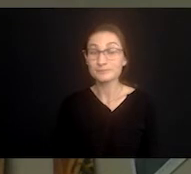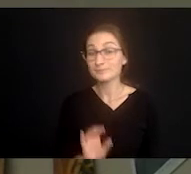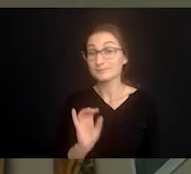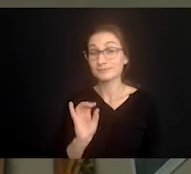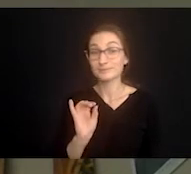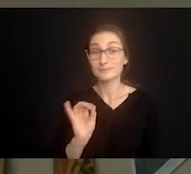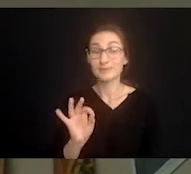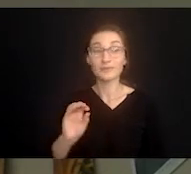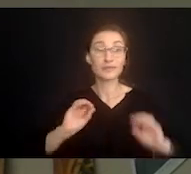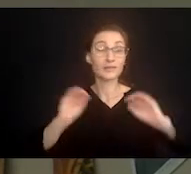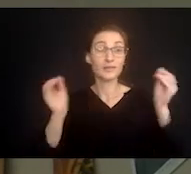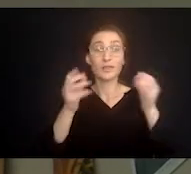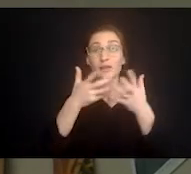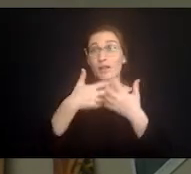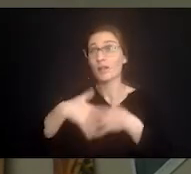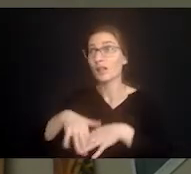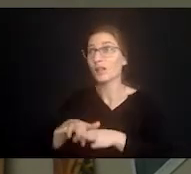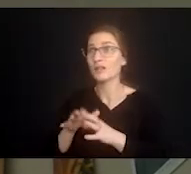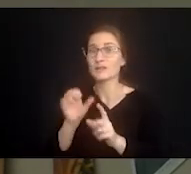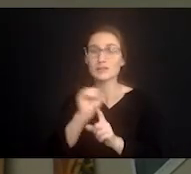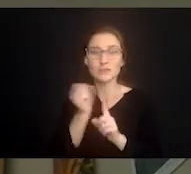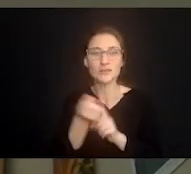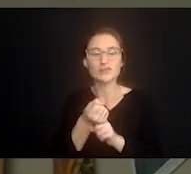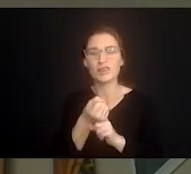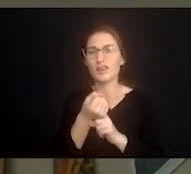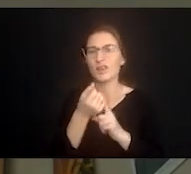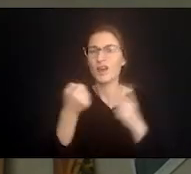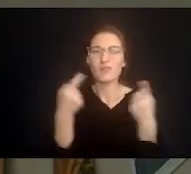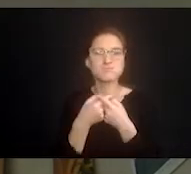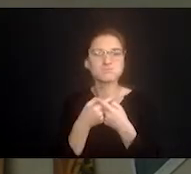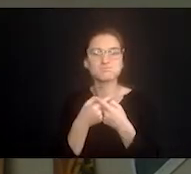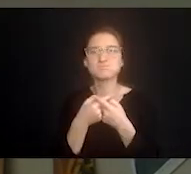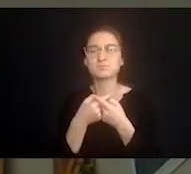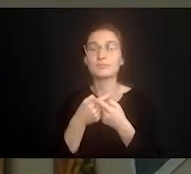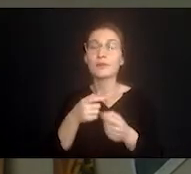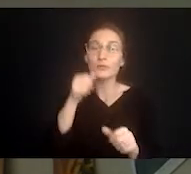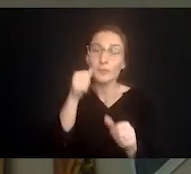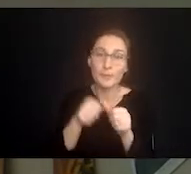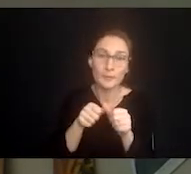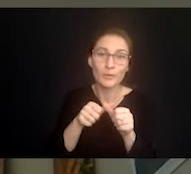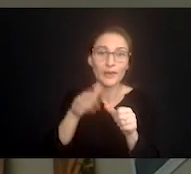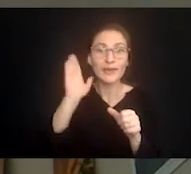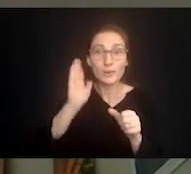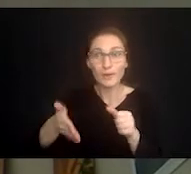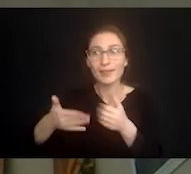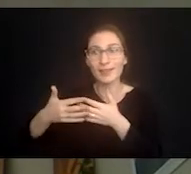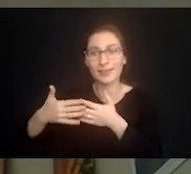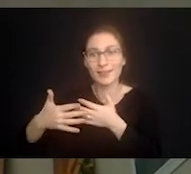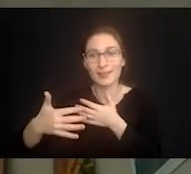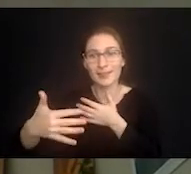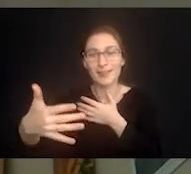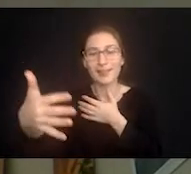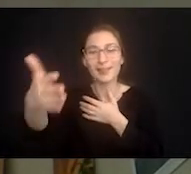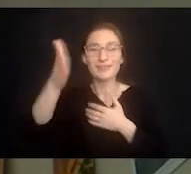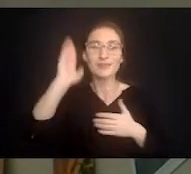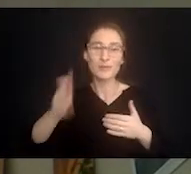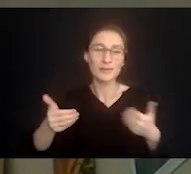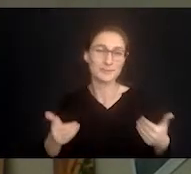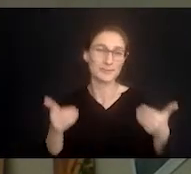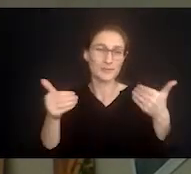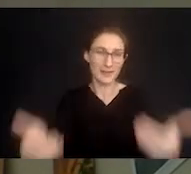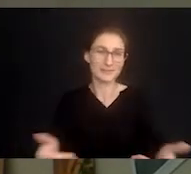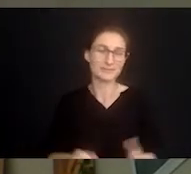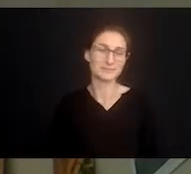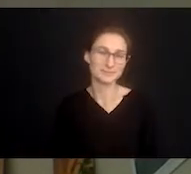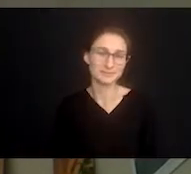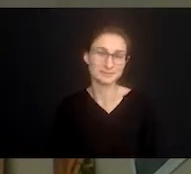some grace on those days when nothing will work or the situation can't change remember this is passing you can admit it to yourself or to your